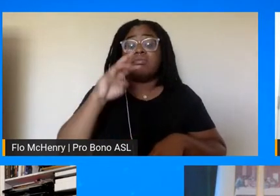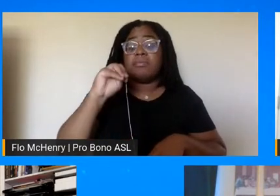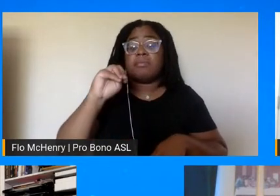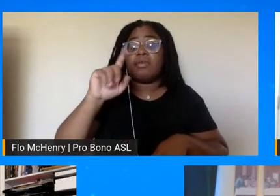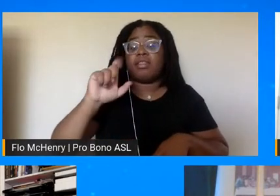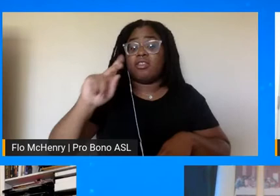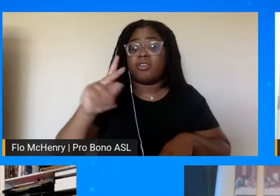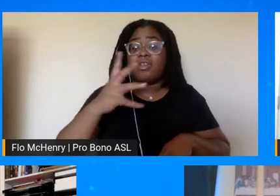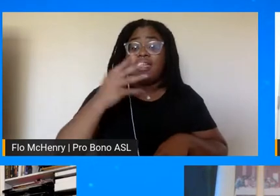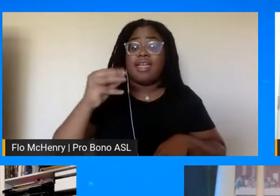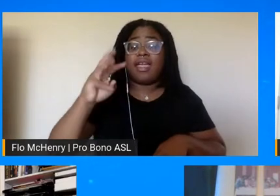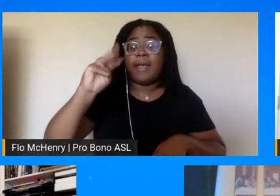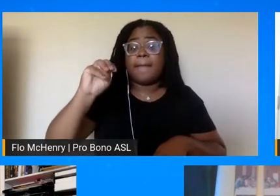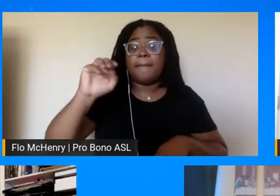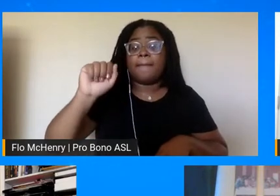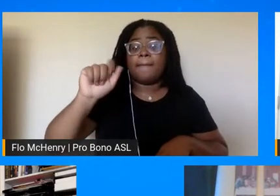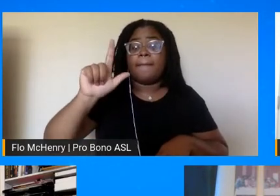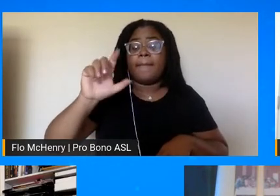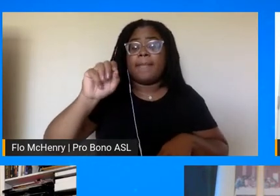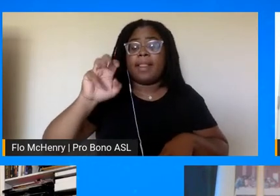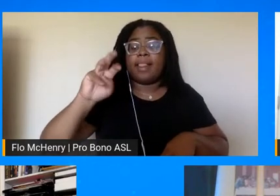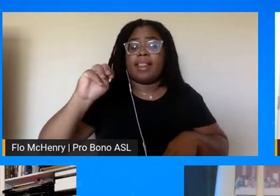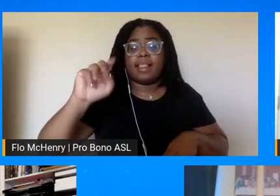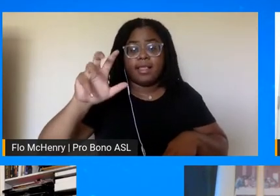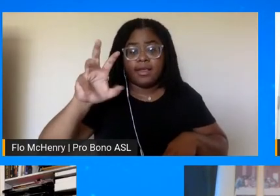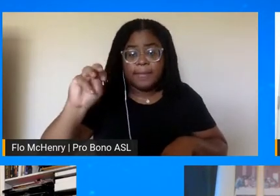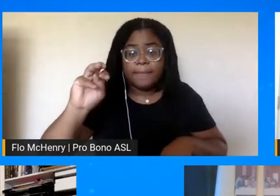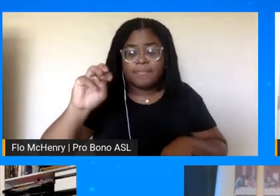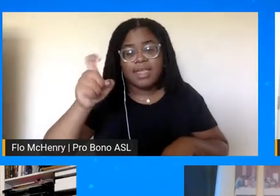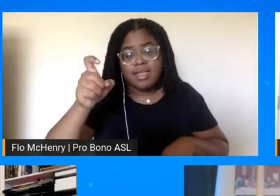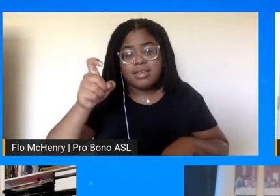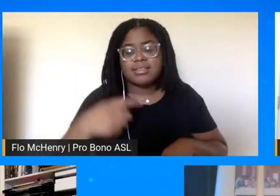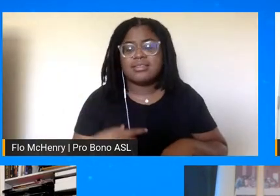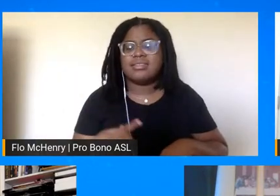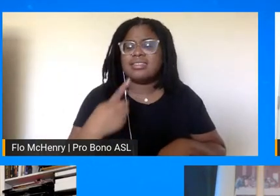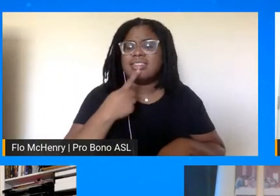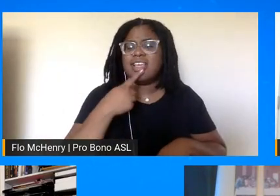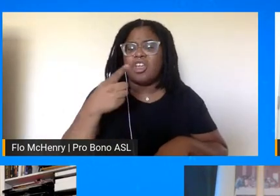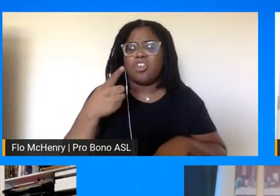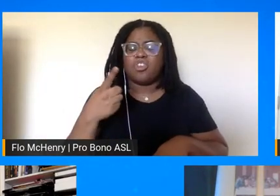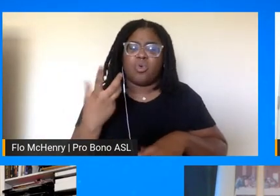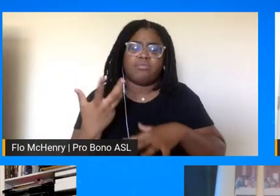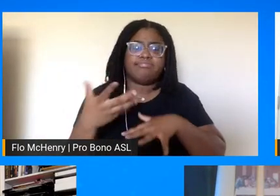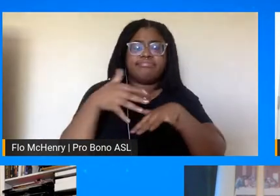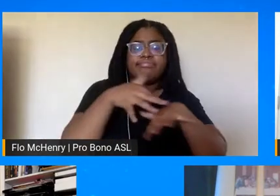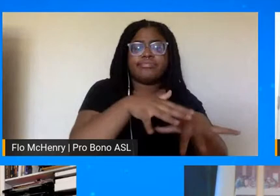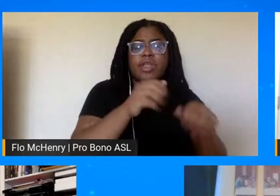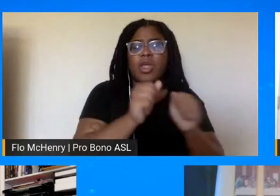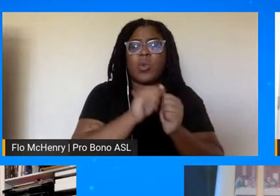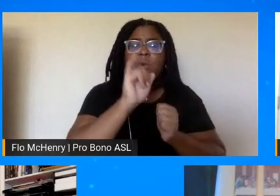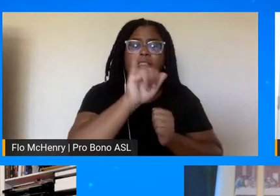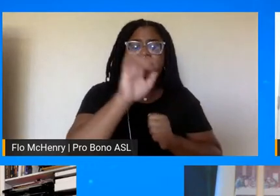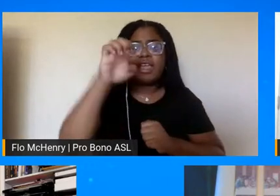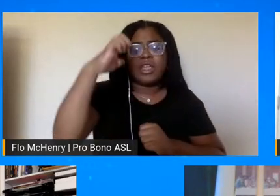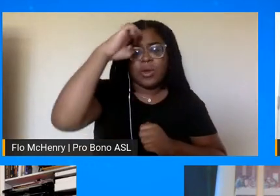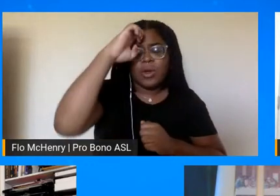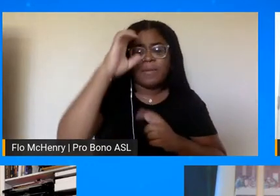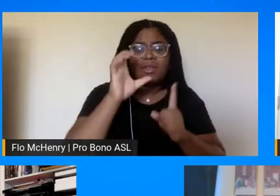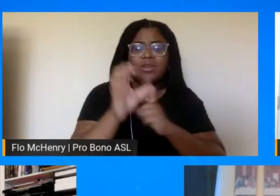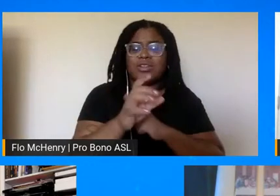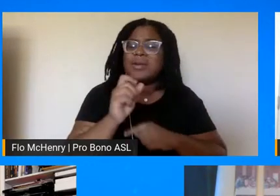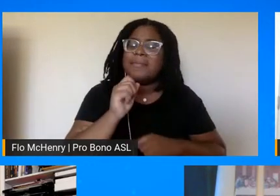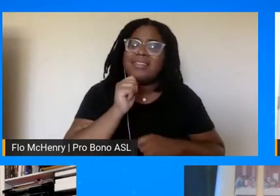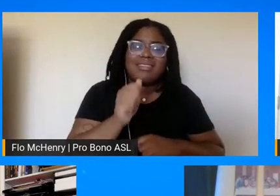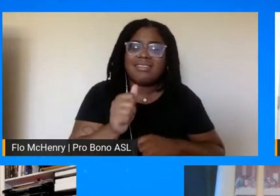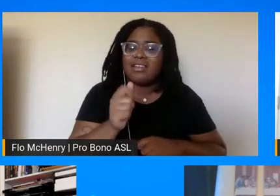dr king meant assimilation exactly they're saying that you're assimilating to the macro culture which was a european and that was a big